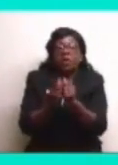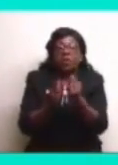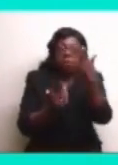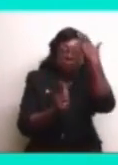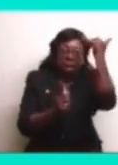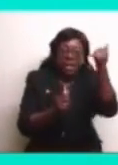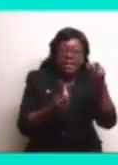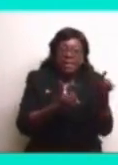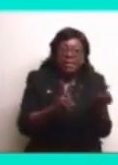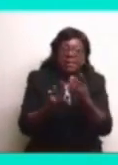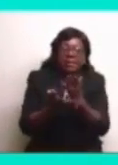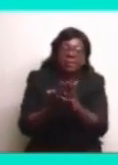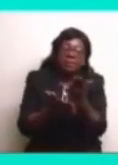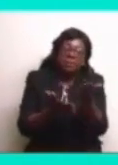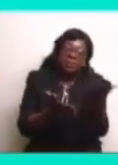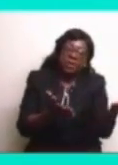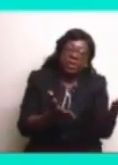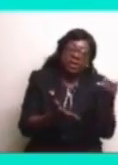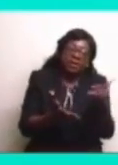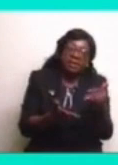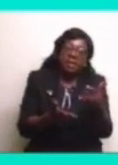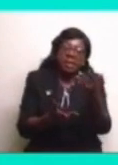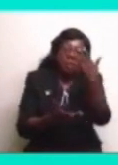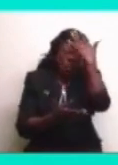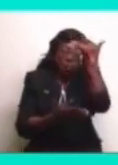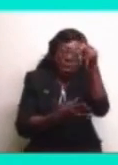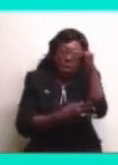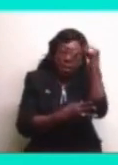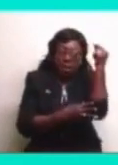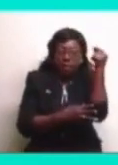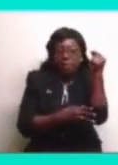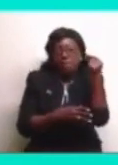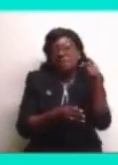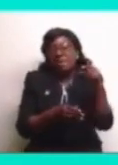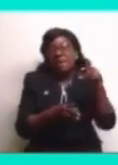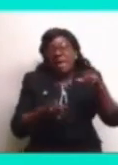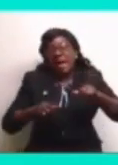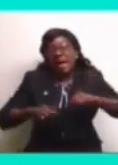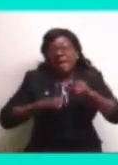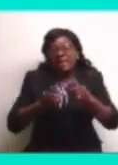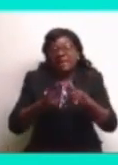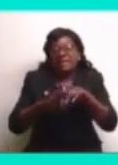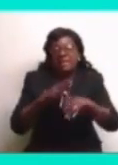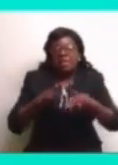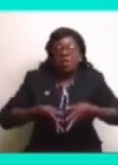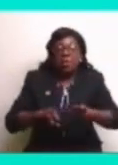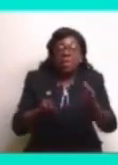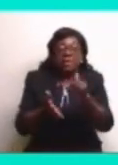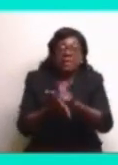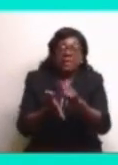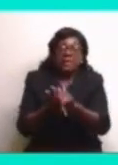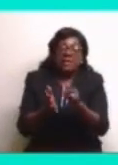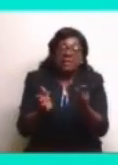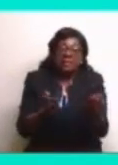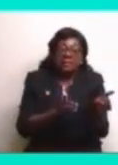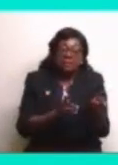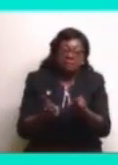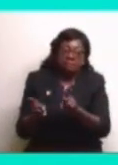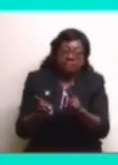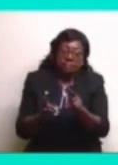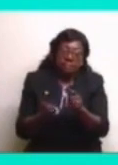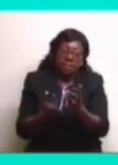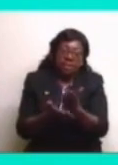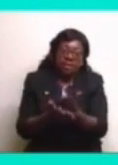did some of the things they did, why the government acted in the way they did in some of those matters. So an interesting experience